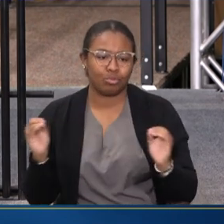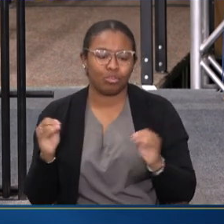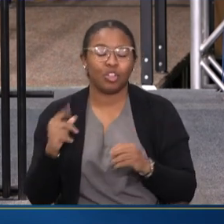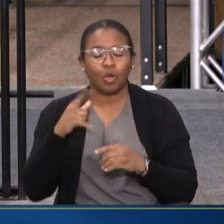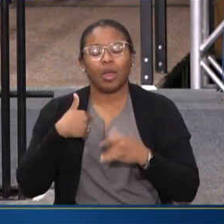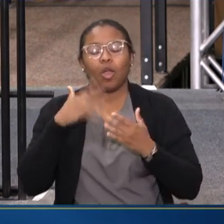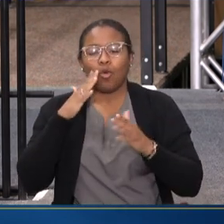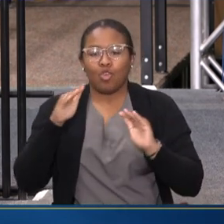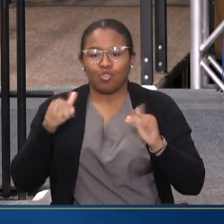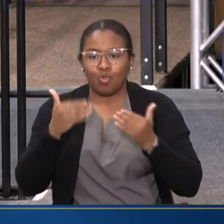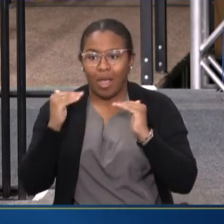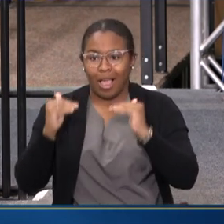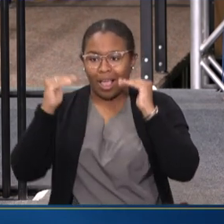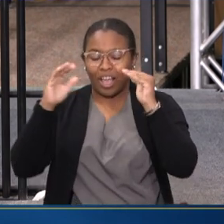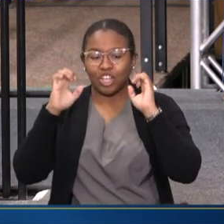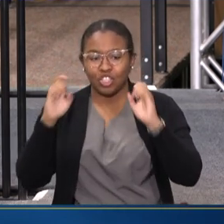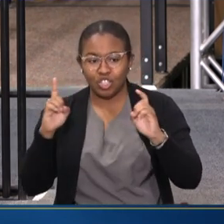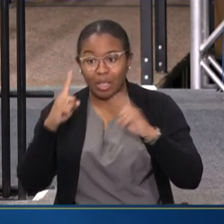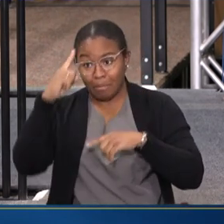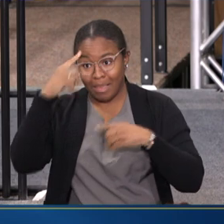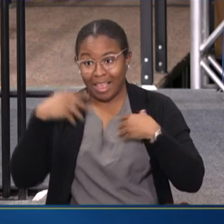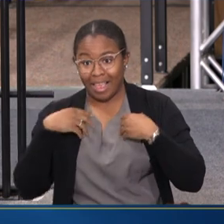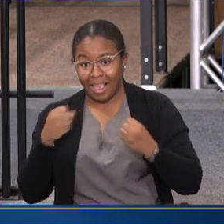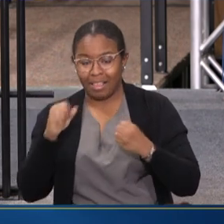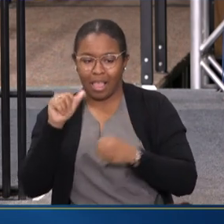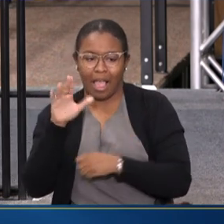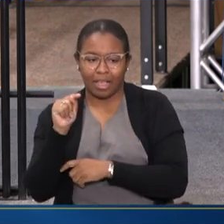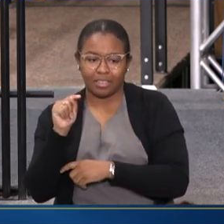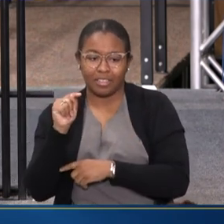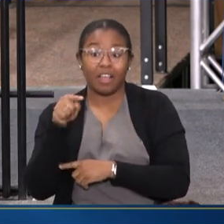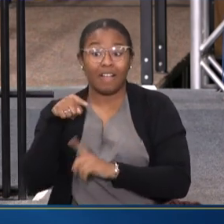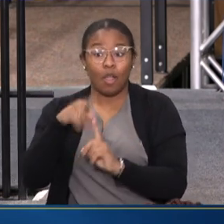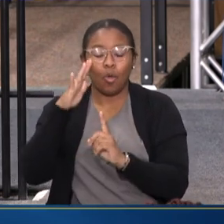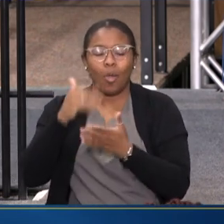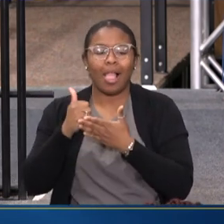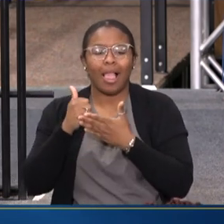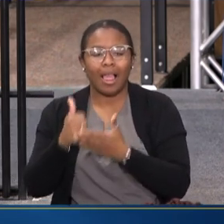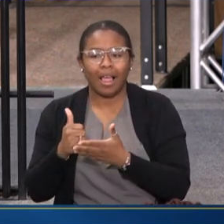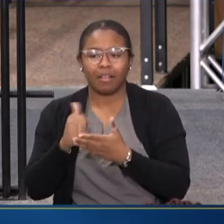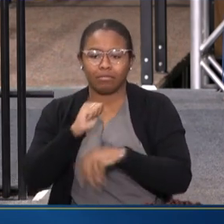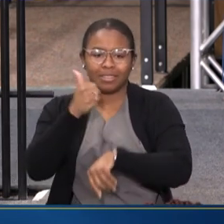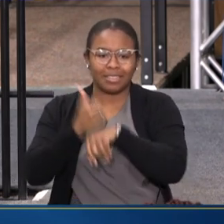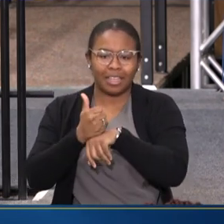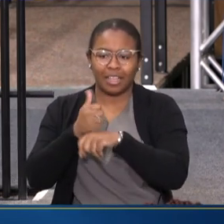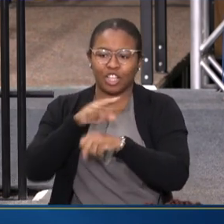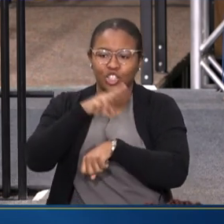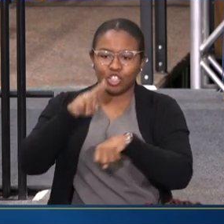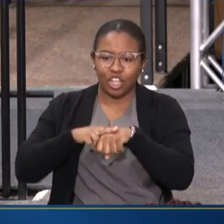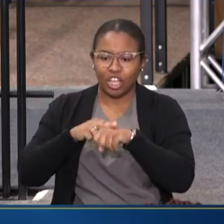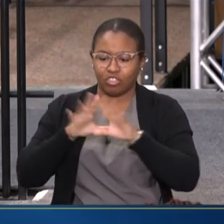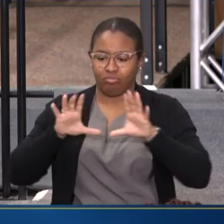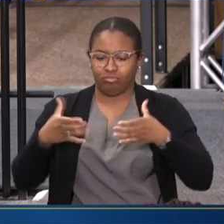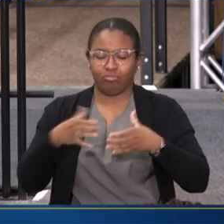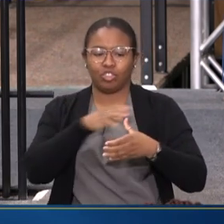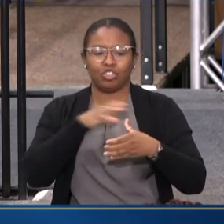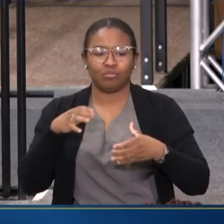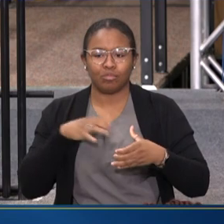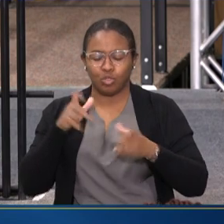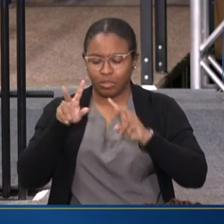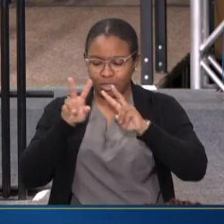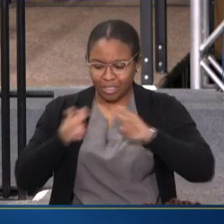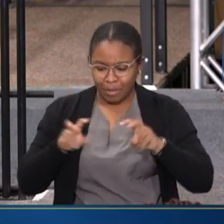REINTRODUCING THE HIGHER EDUCATION AND MENTAL HEALTH ACT, WHICH WOULD HELP ESTABLISH A NATIONAL COMMISSION TO EXAMINE THE CURRENT